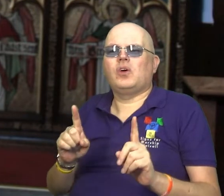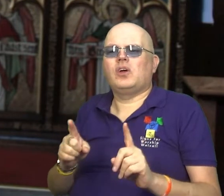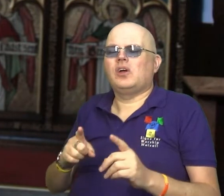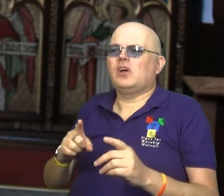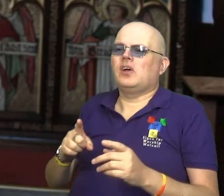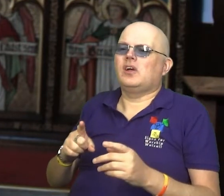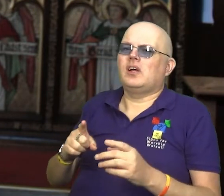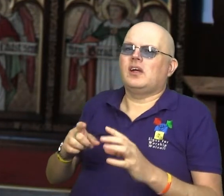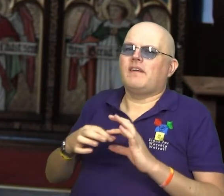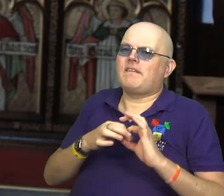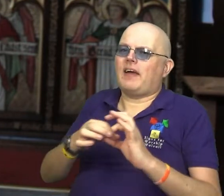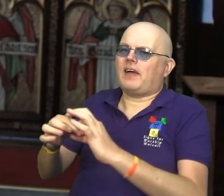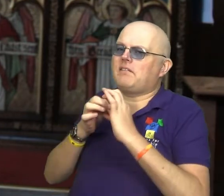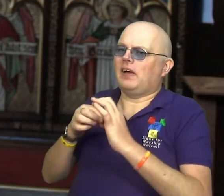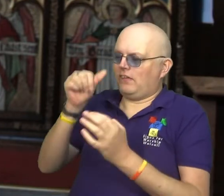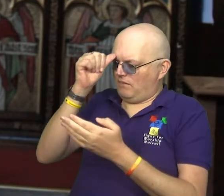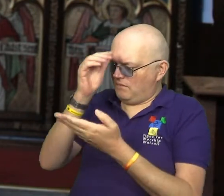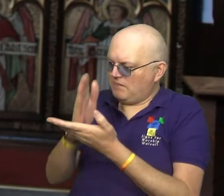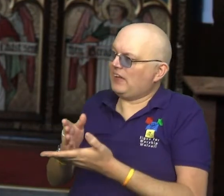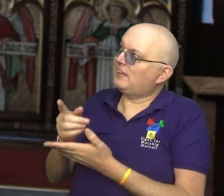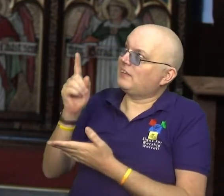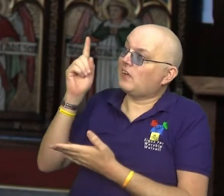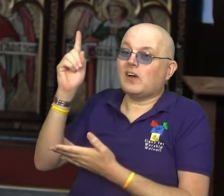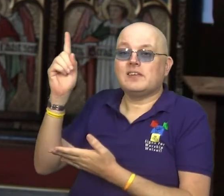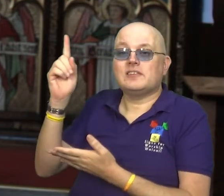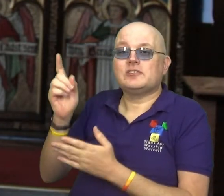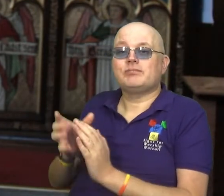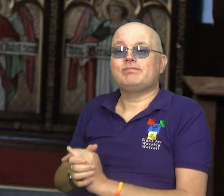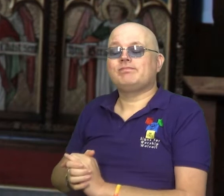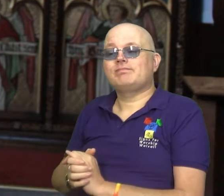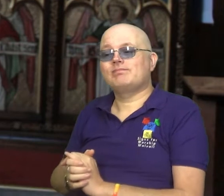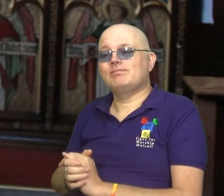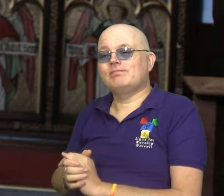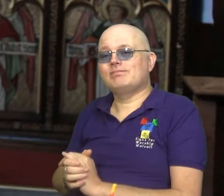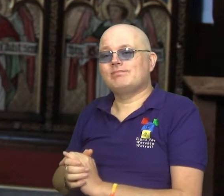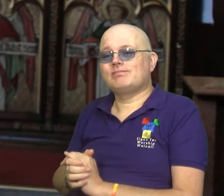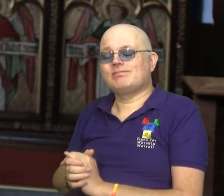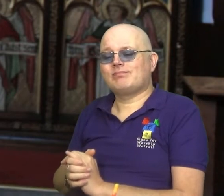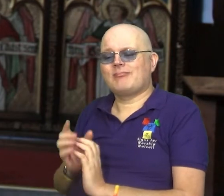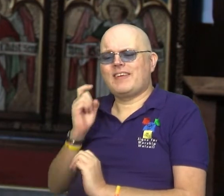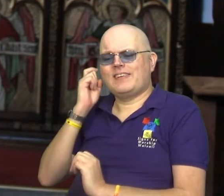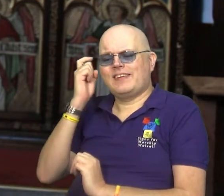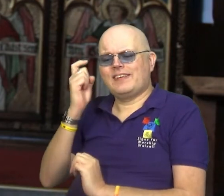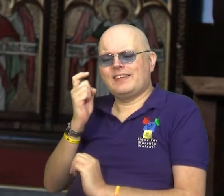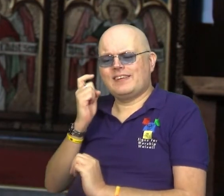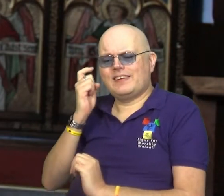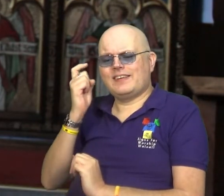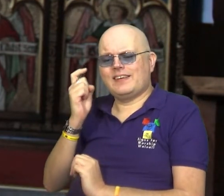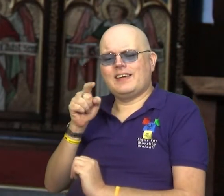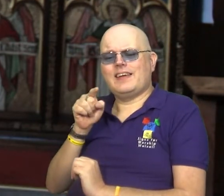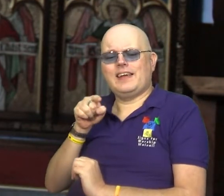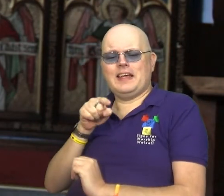our joint combined faith. And I just consider that